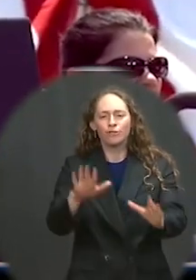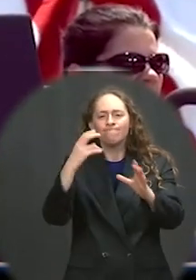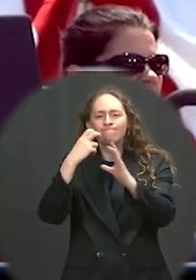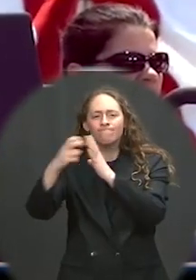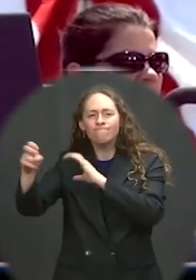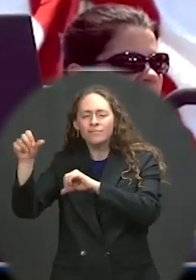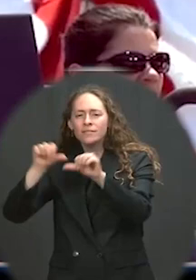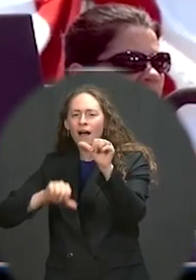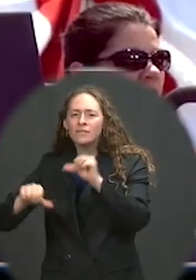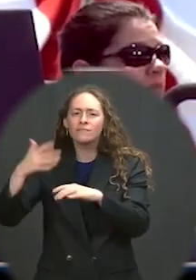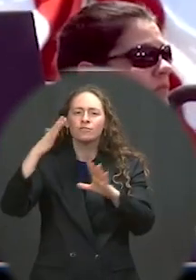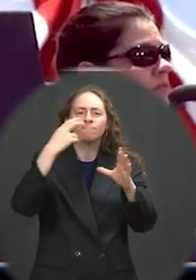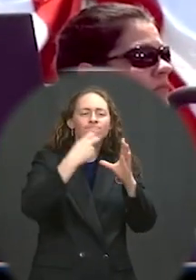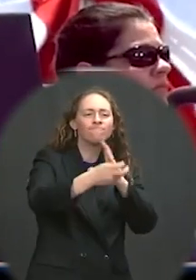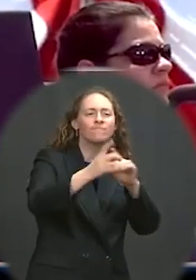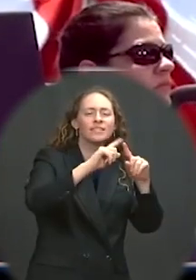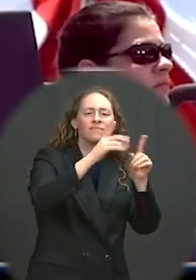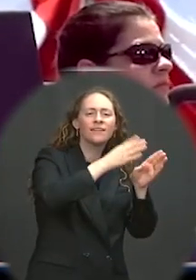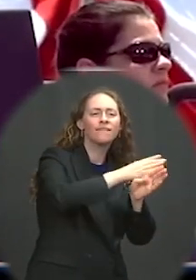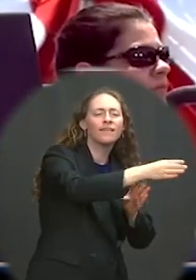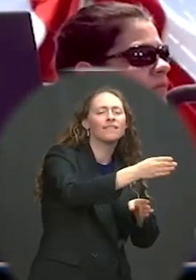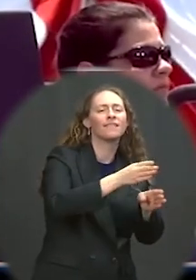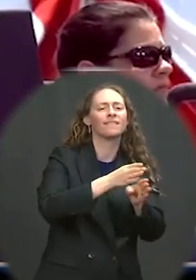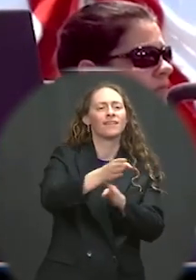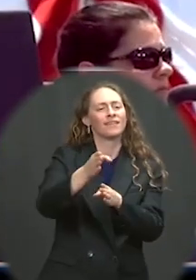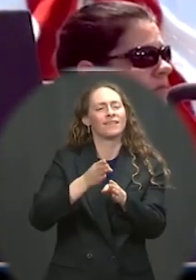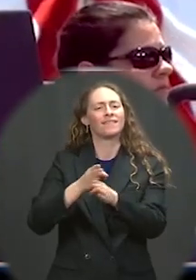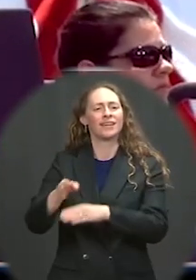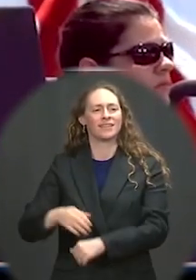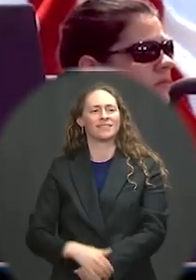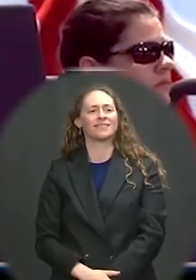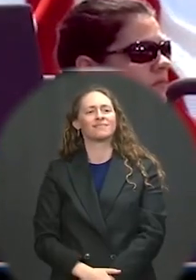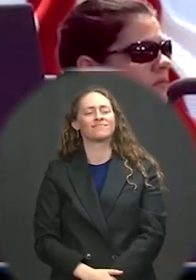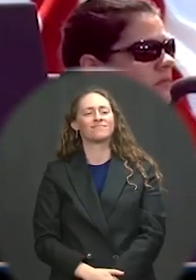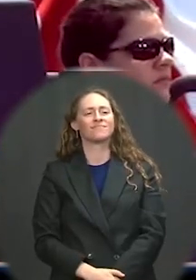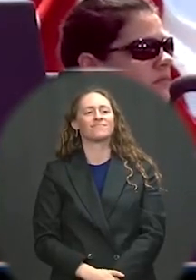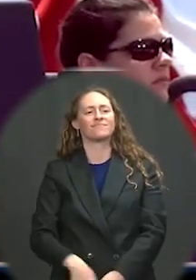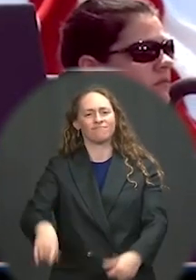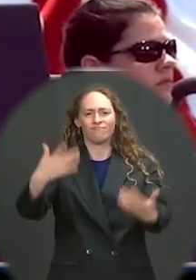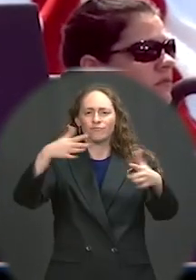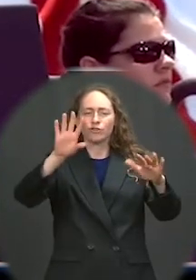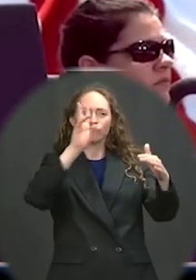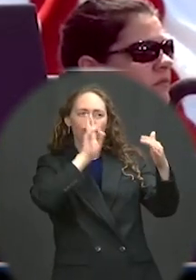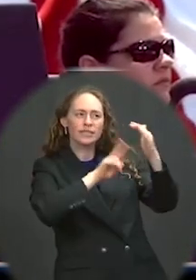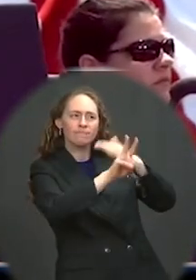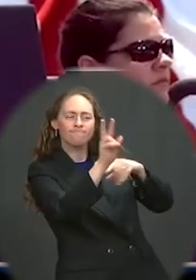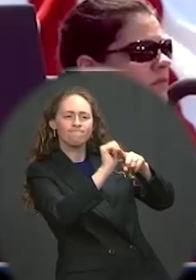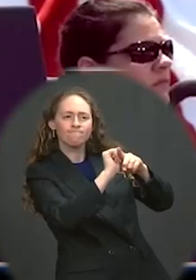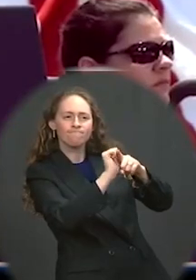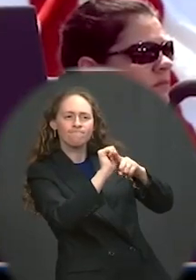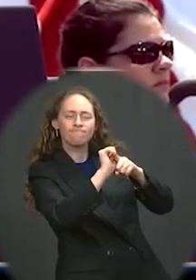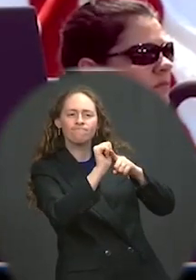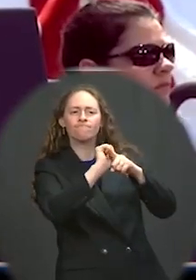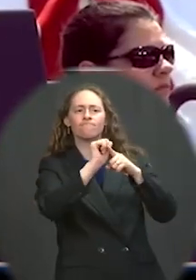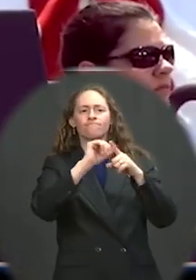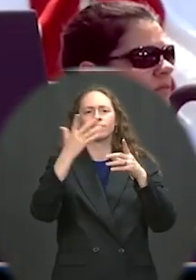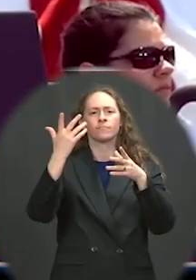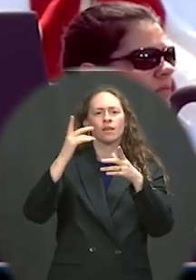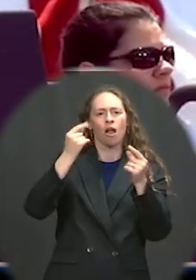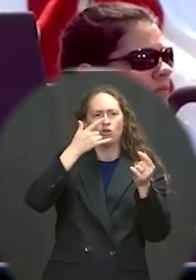You've predicted and practiced your disciplines on land and sea.